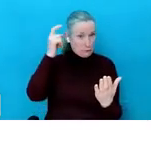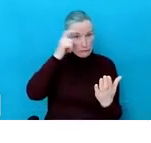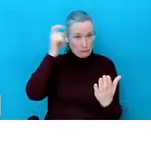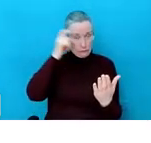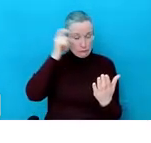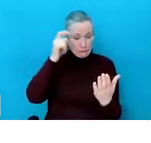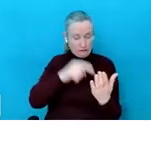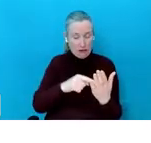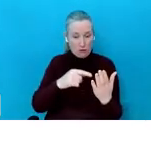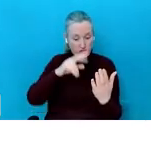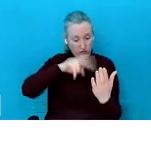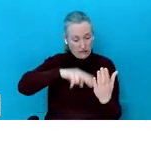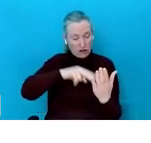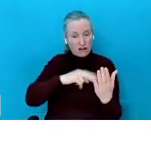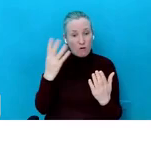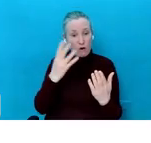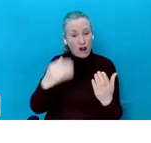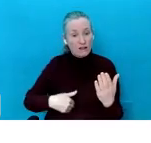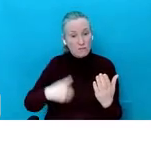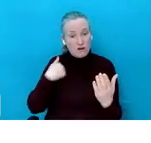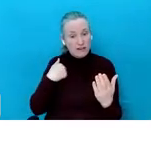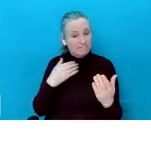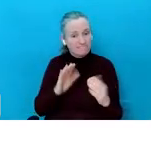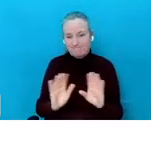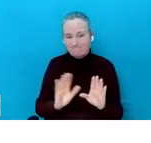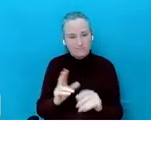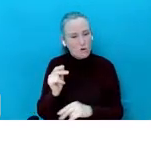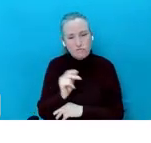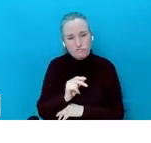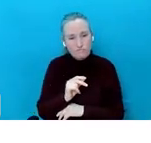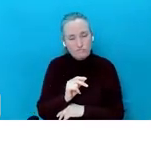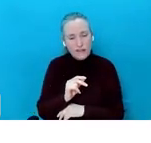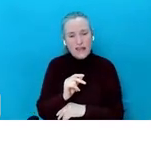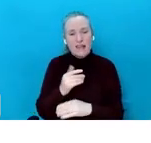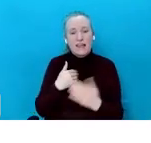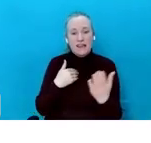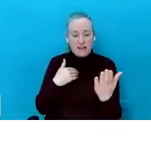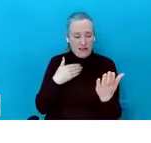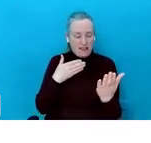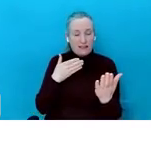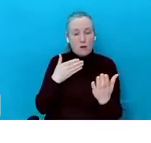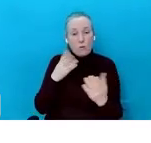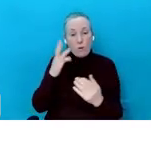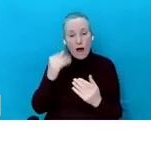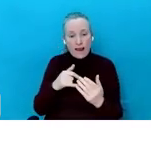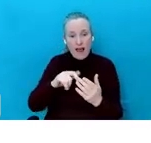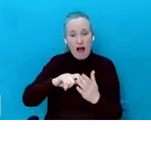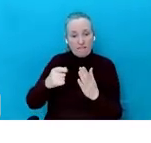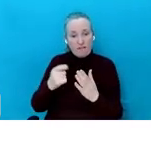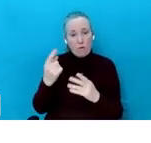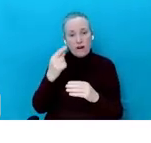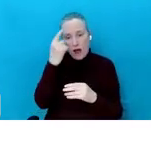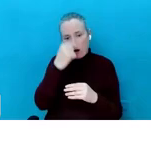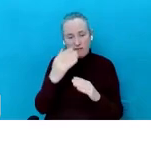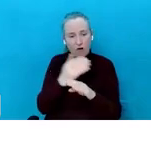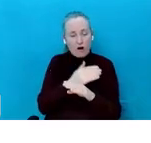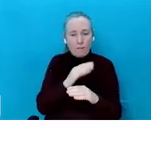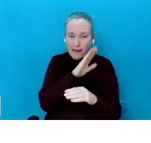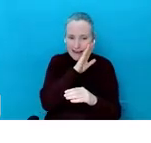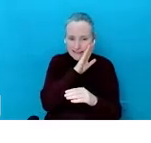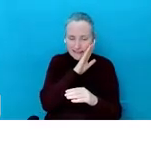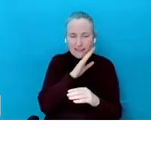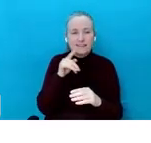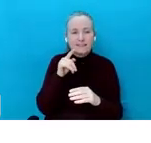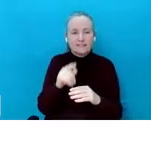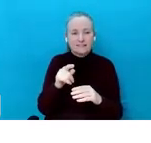the book until four in the morning, then no. Because the purpose of switching off a device an hour before bed is to get that